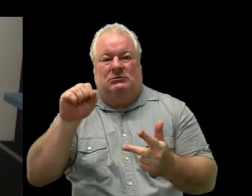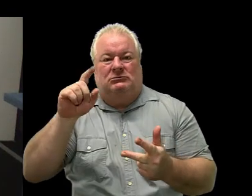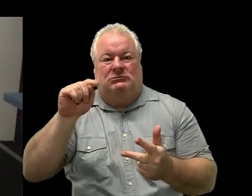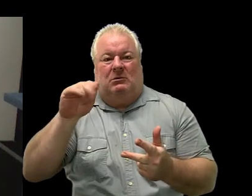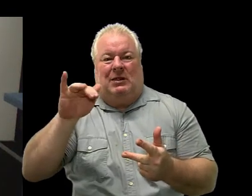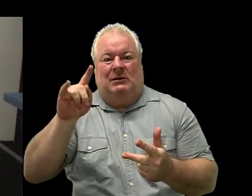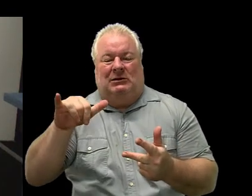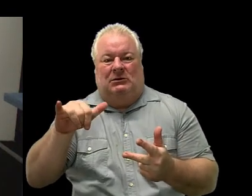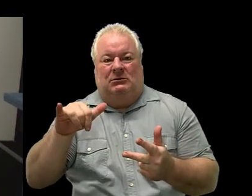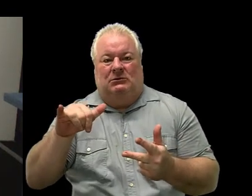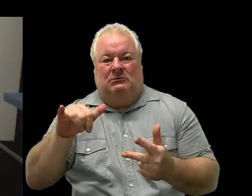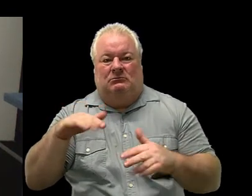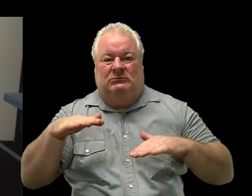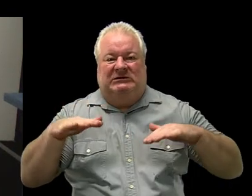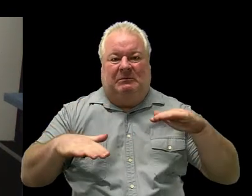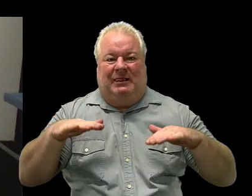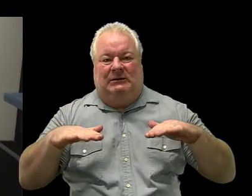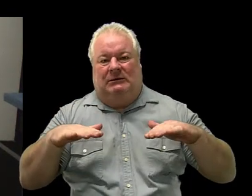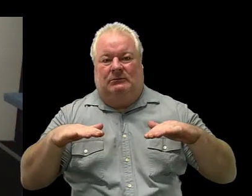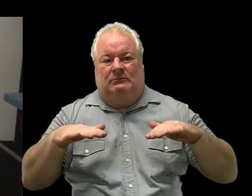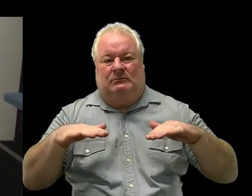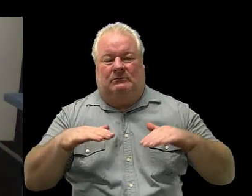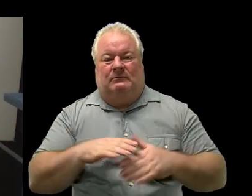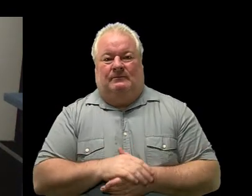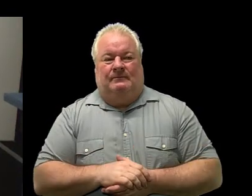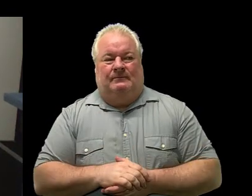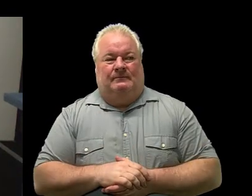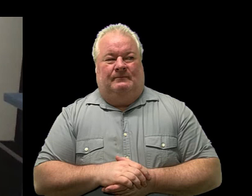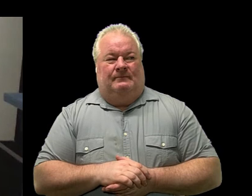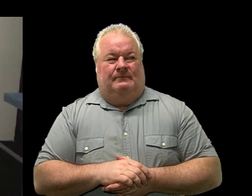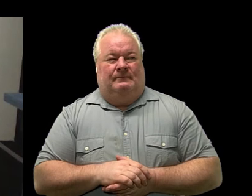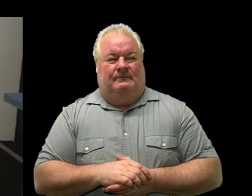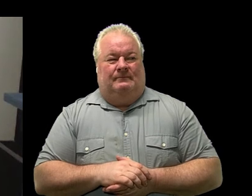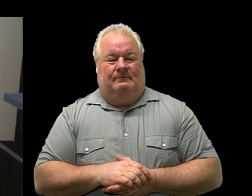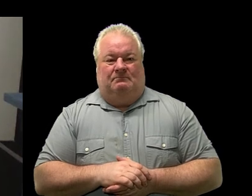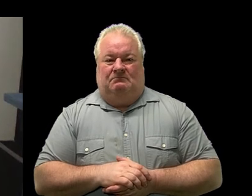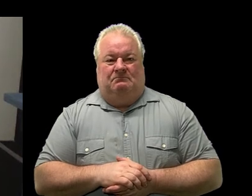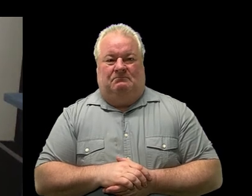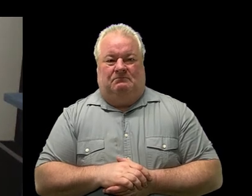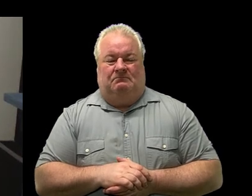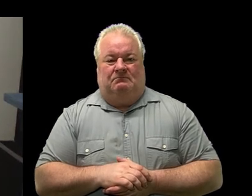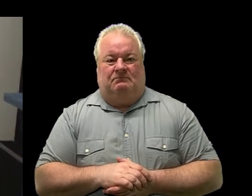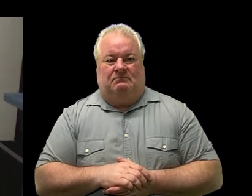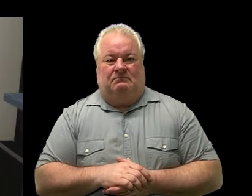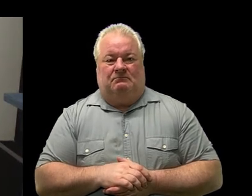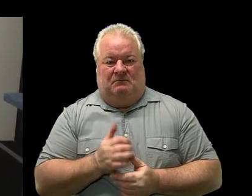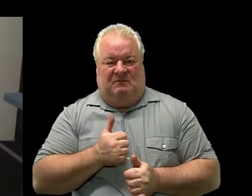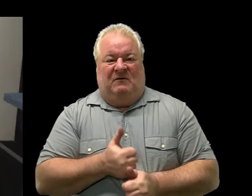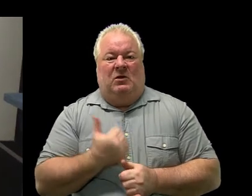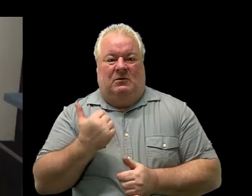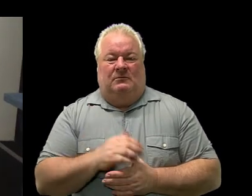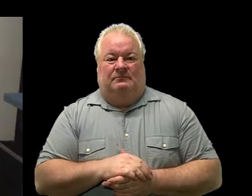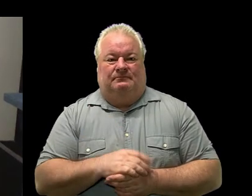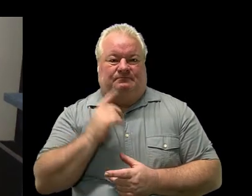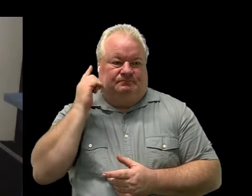take your her hands are hard to straighten the left leg take your hands to your hips